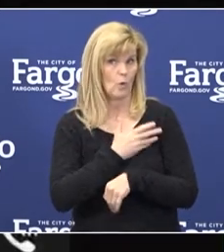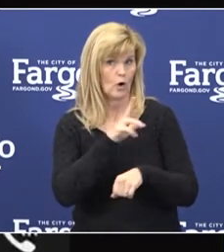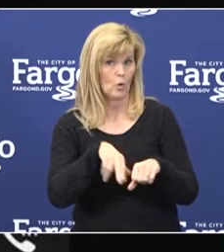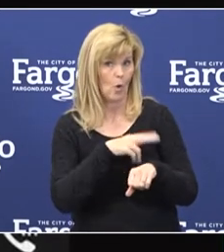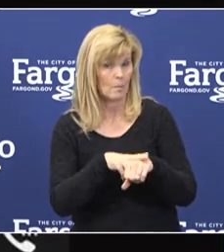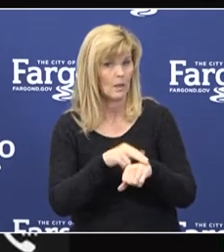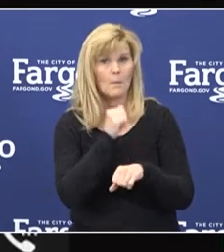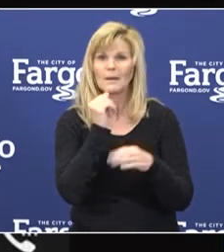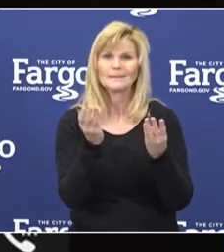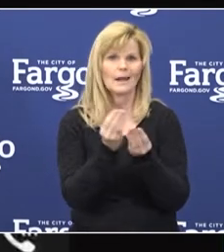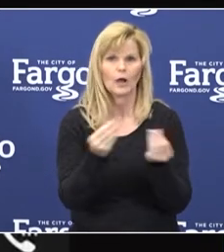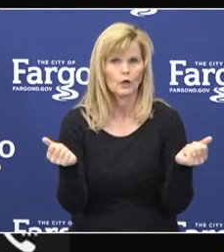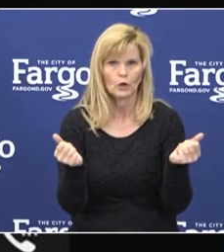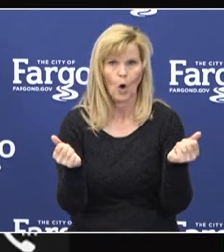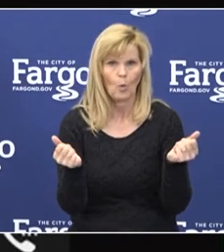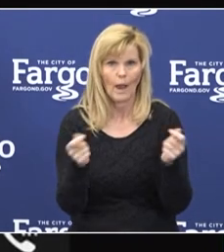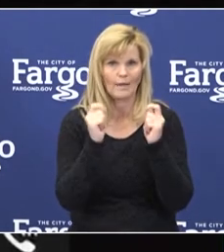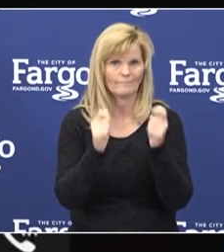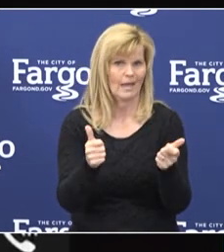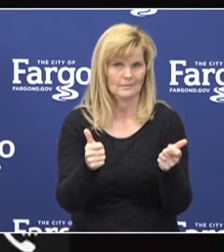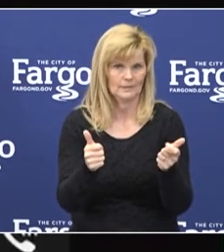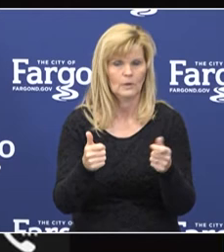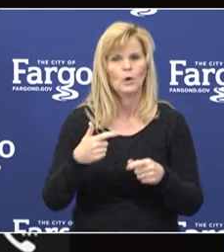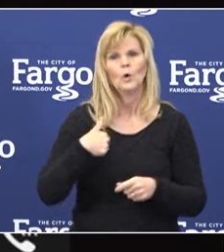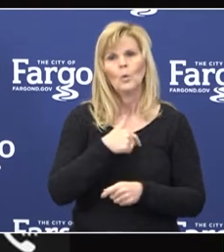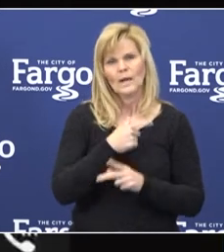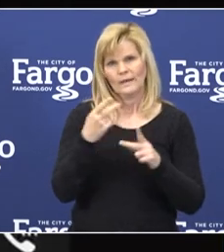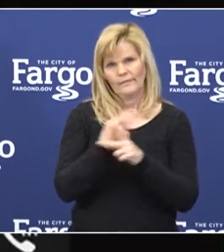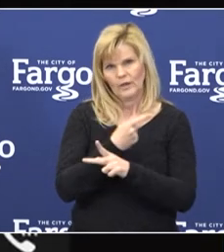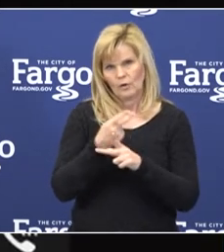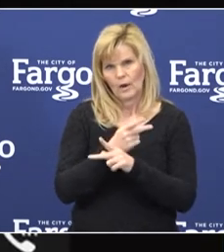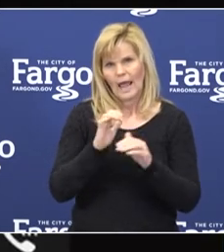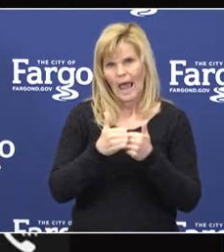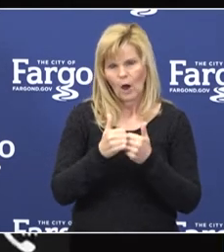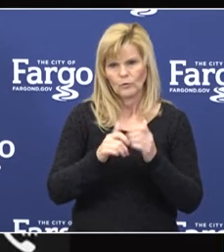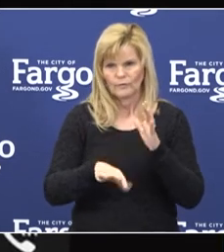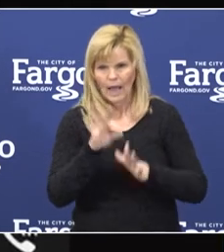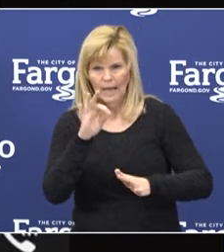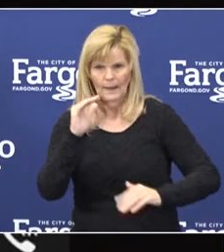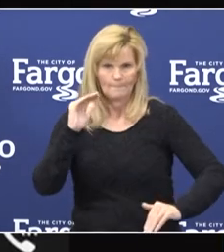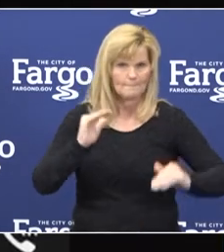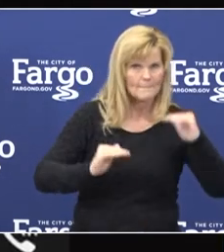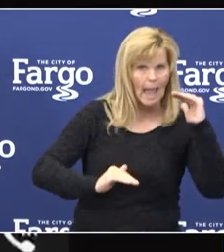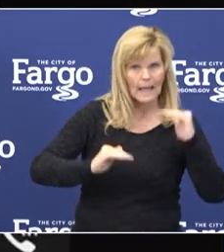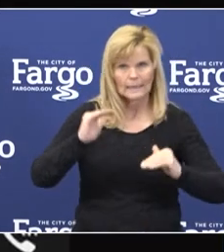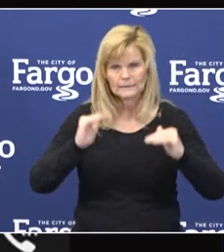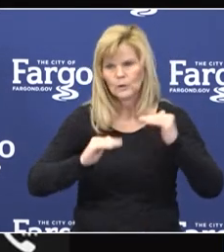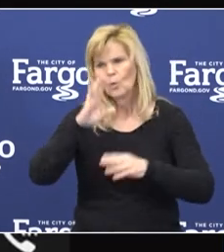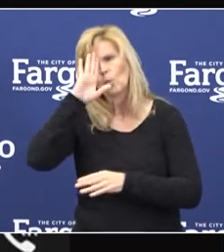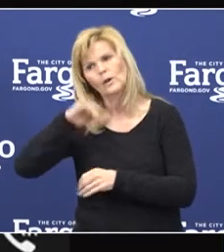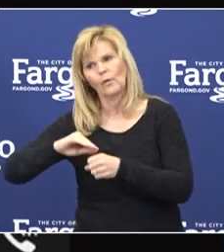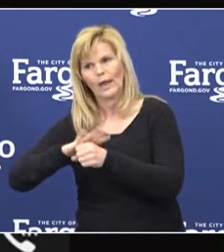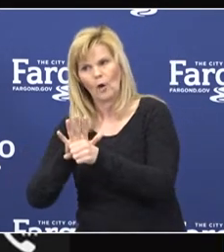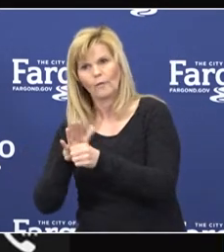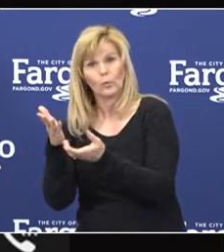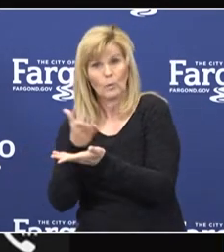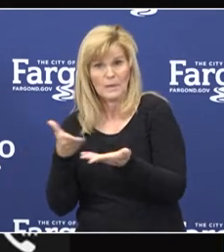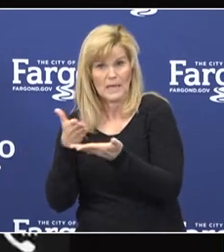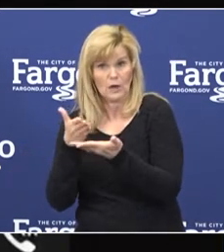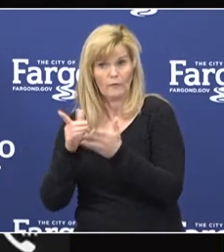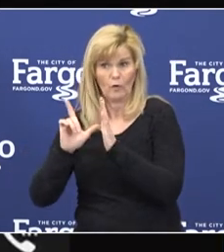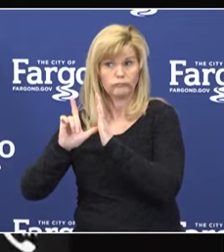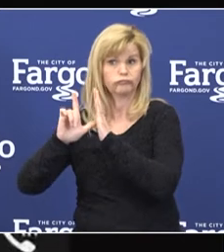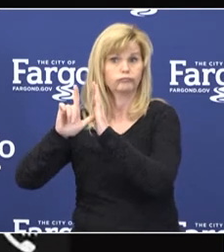away anytime soon. What we need to do is figure out how to find that balance, knowing that COVID will be in our community for quite some